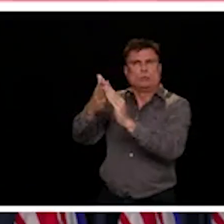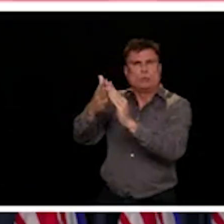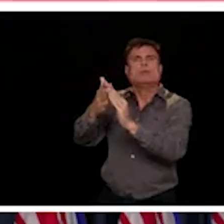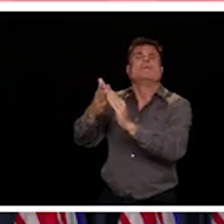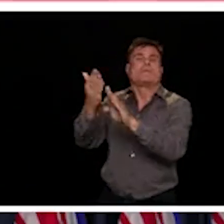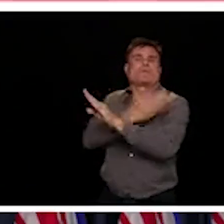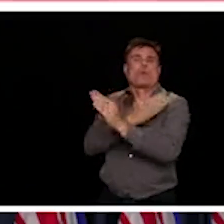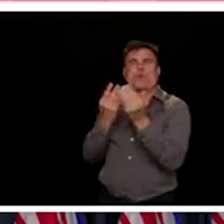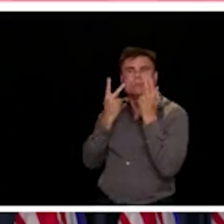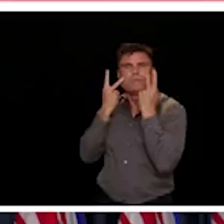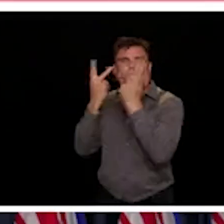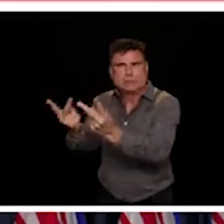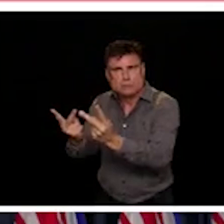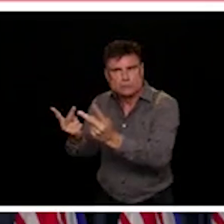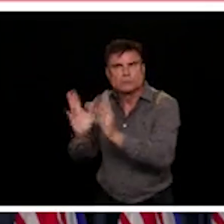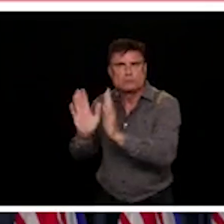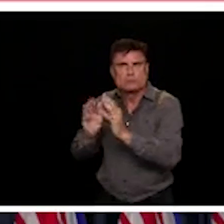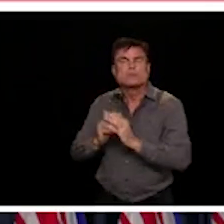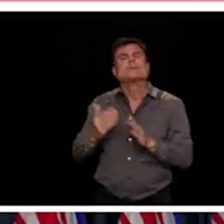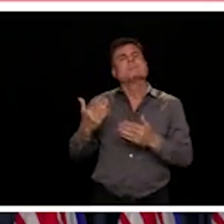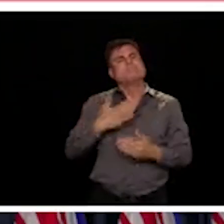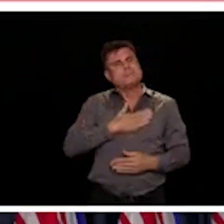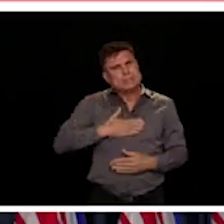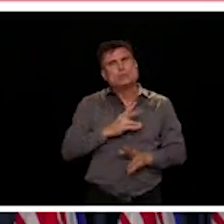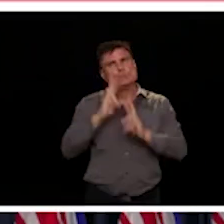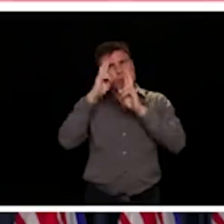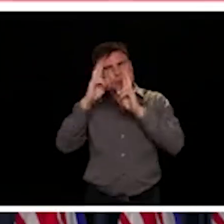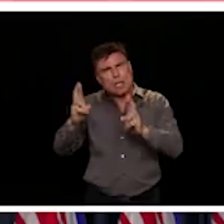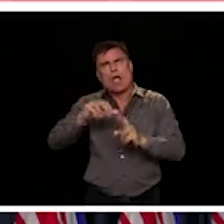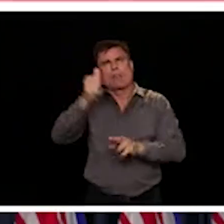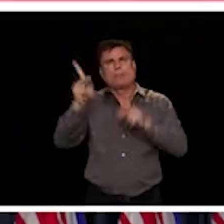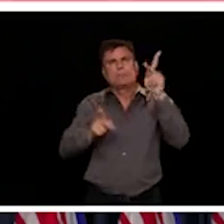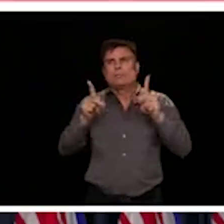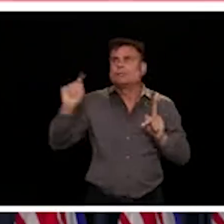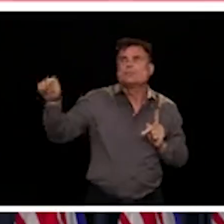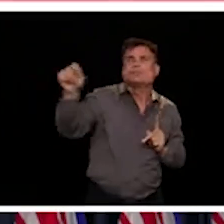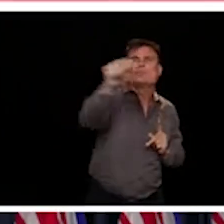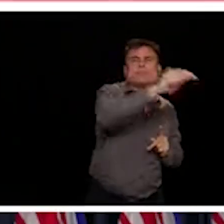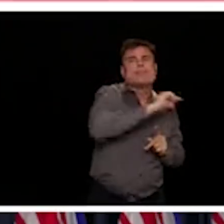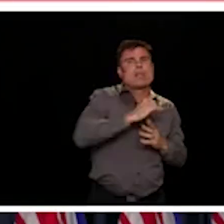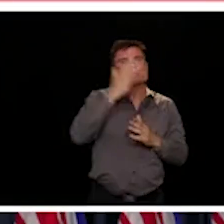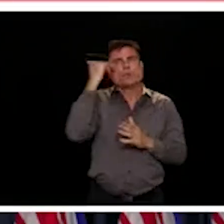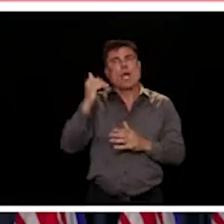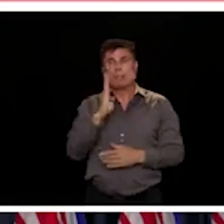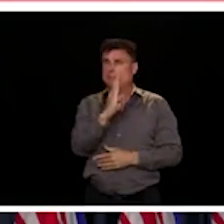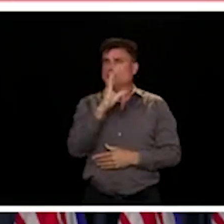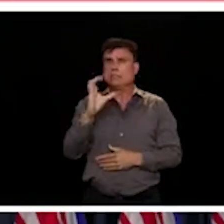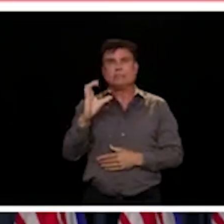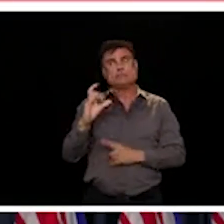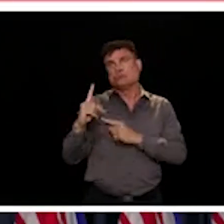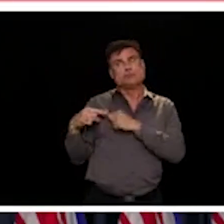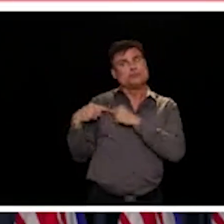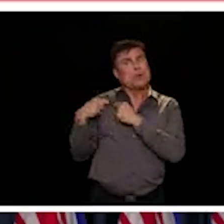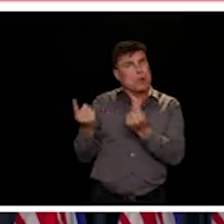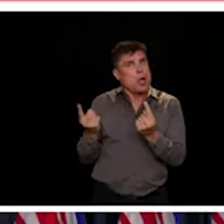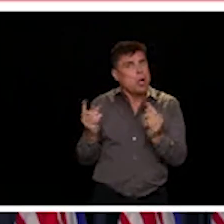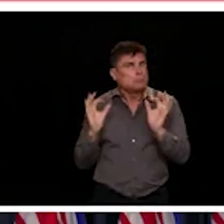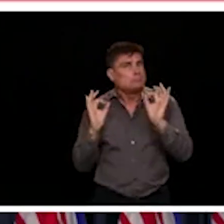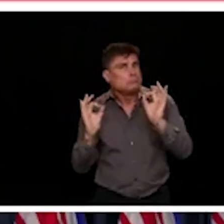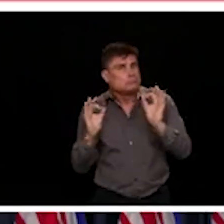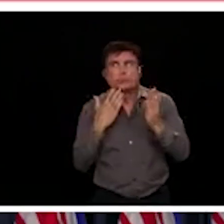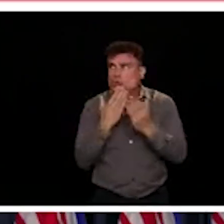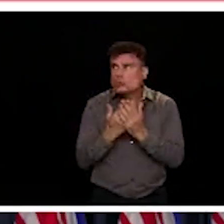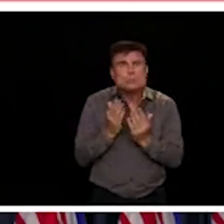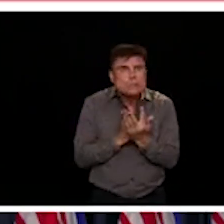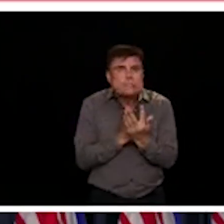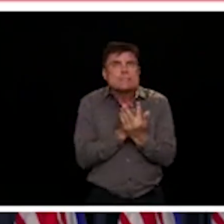of others. That has what has got us this far in British Columbia. And we need to continue together to do our part to protect